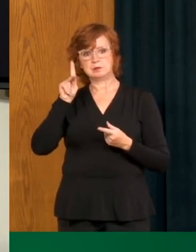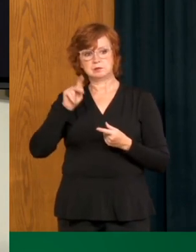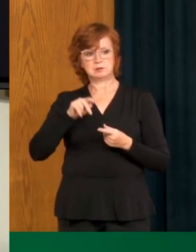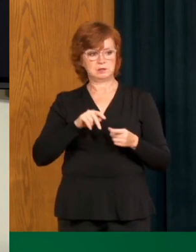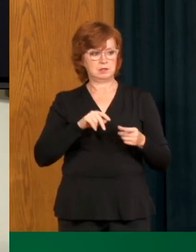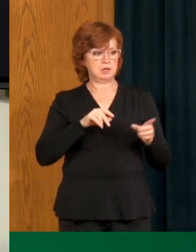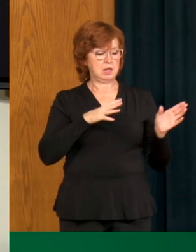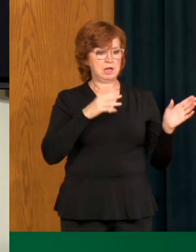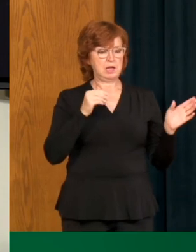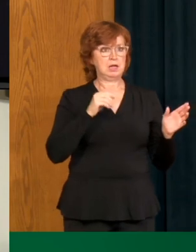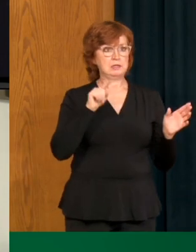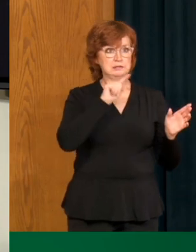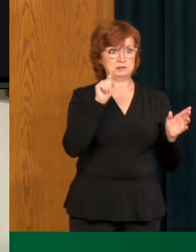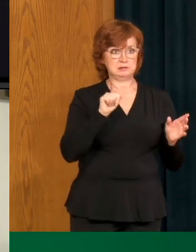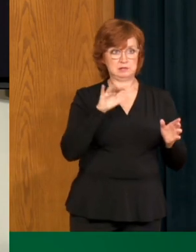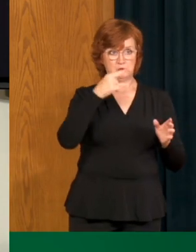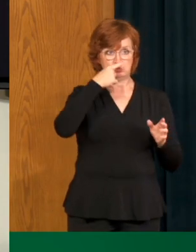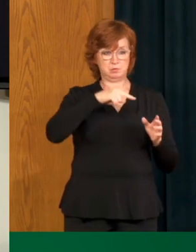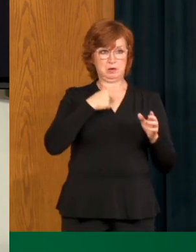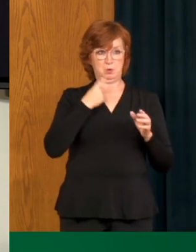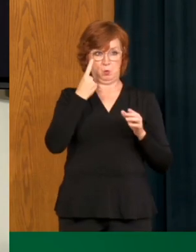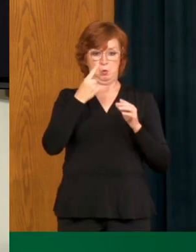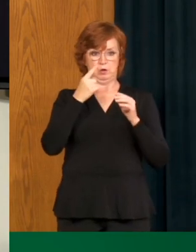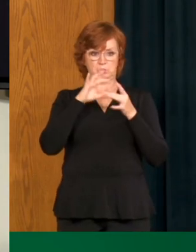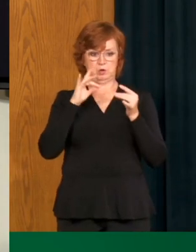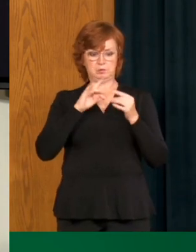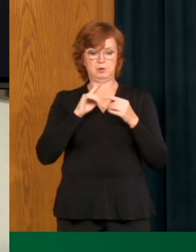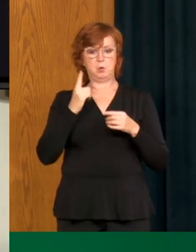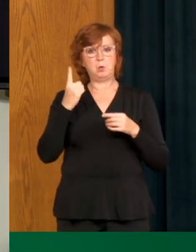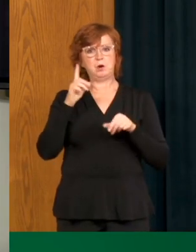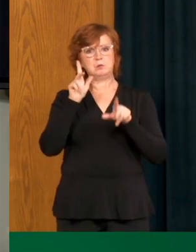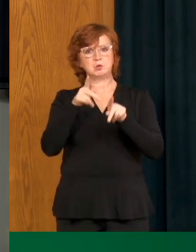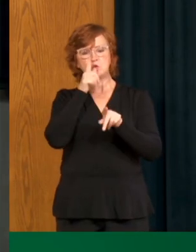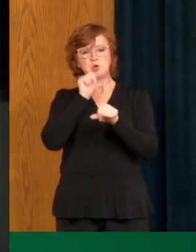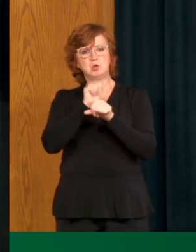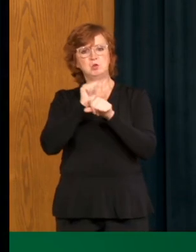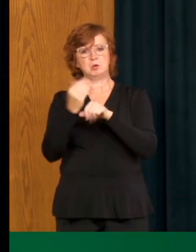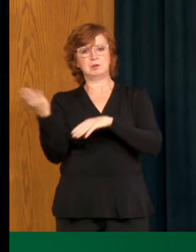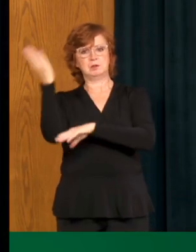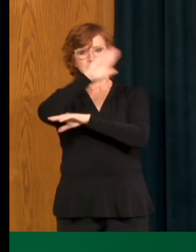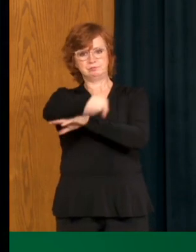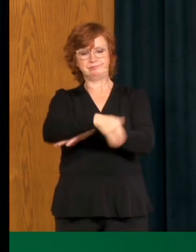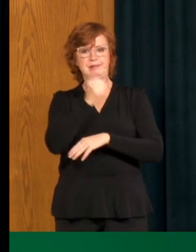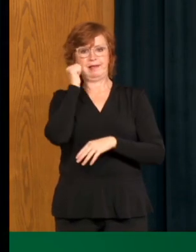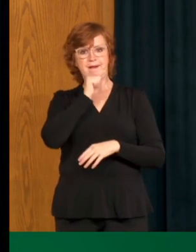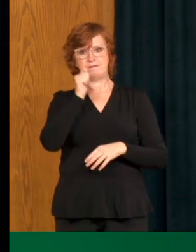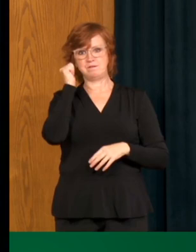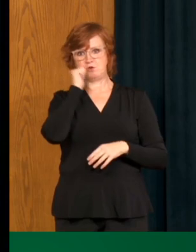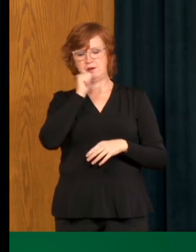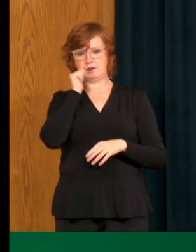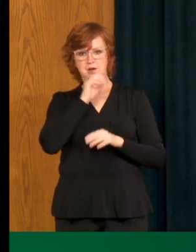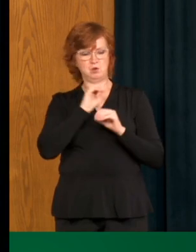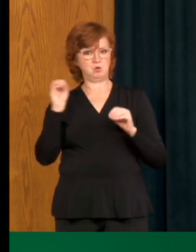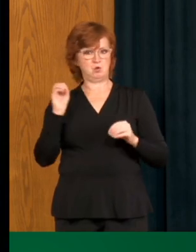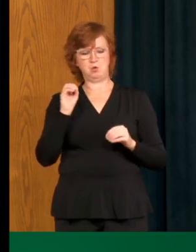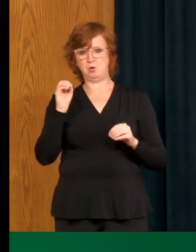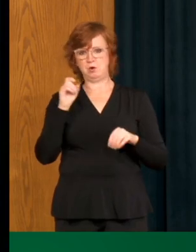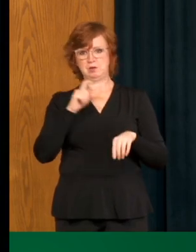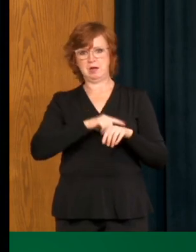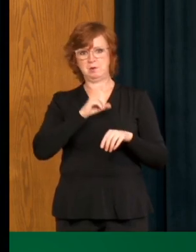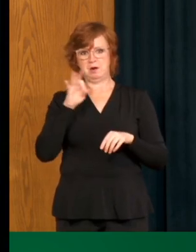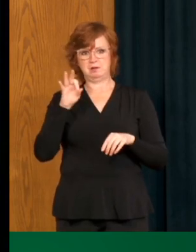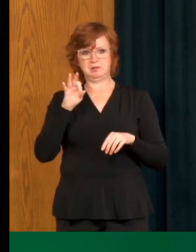Thank you. Zach, I would just add to that. One of the individuals working day in and day out since the start of this pandemic is the